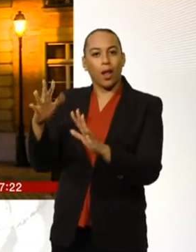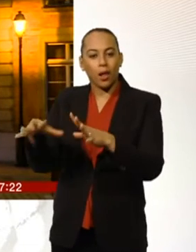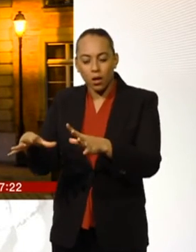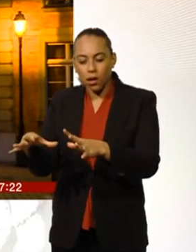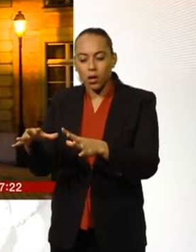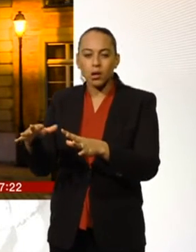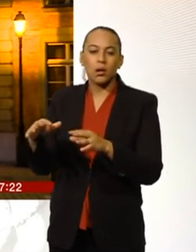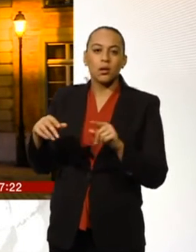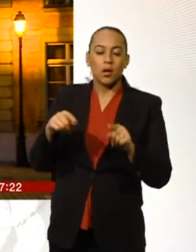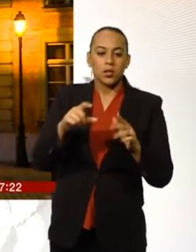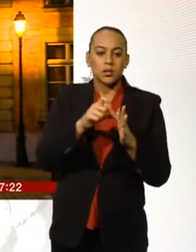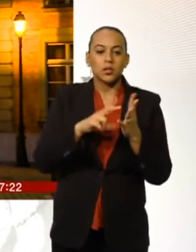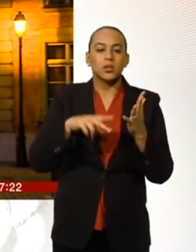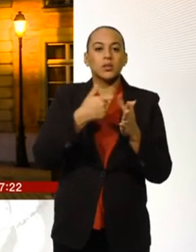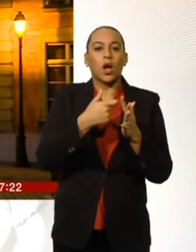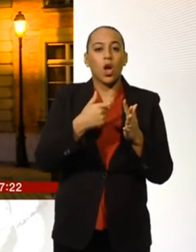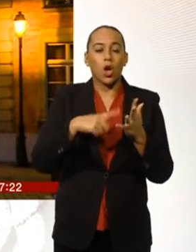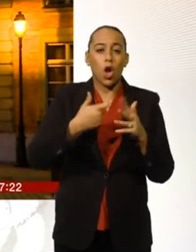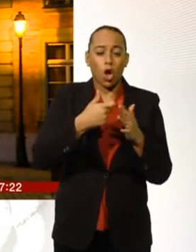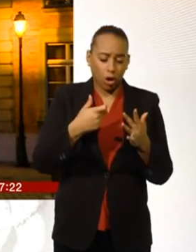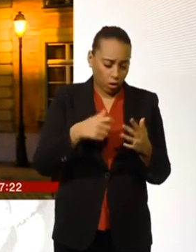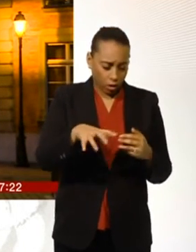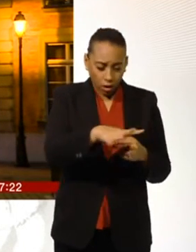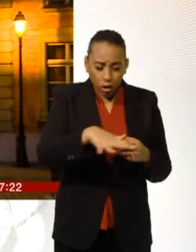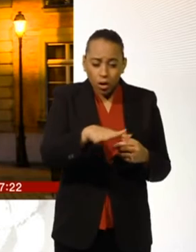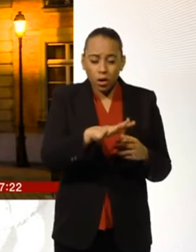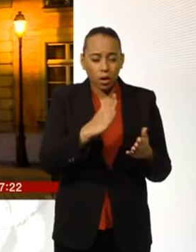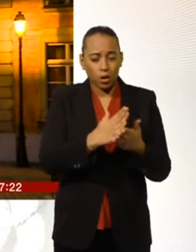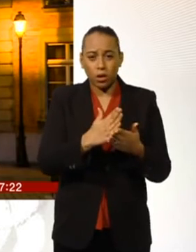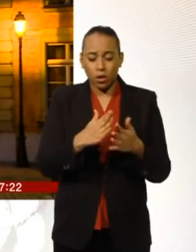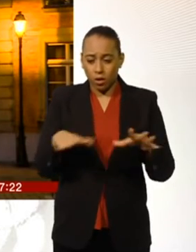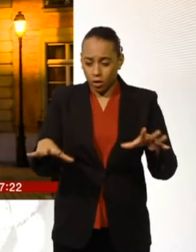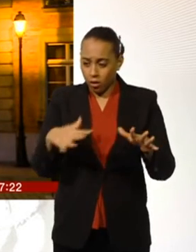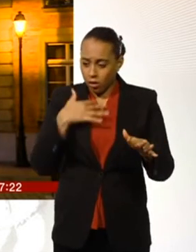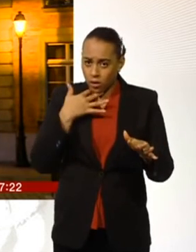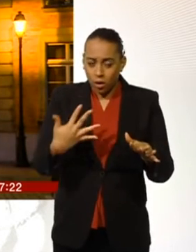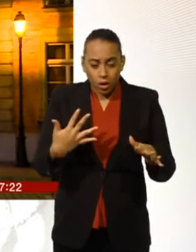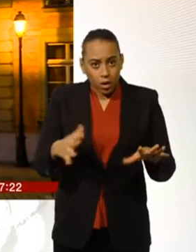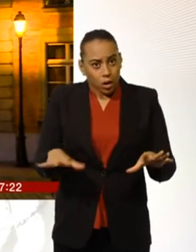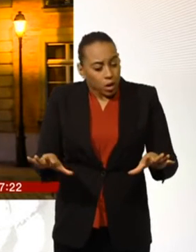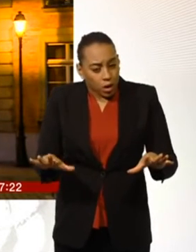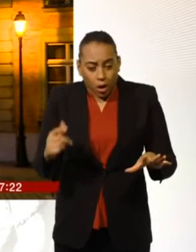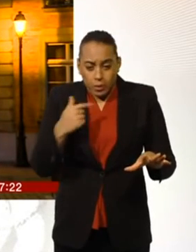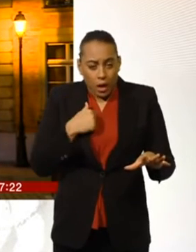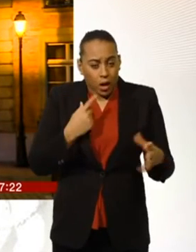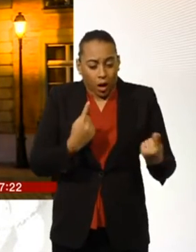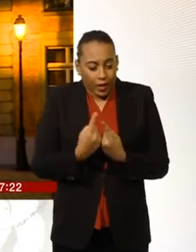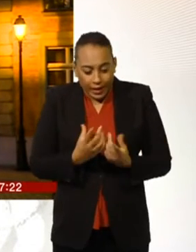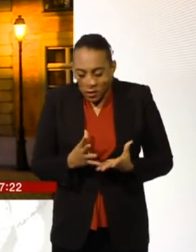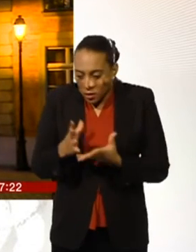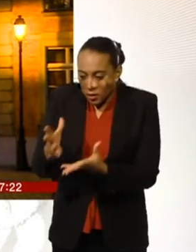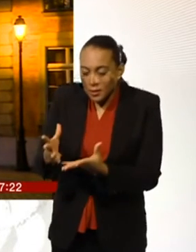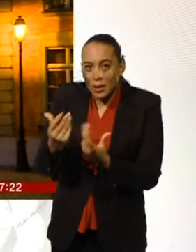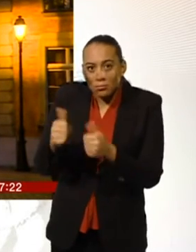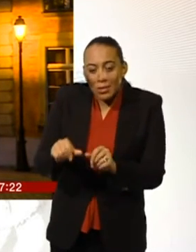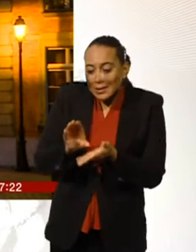the conditions, particularly in Dunkirk, are absolutely appalling. Yeah, still gave out some presents to kids, took some things to the school. You know, there's